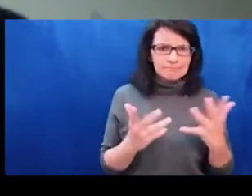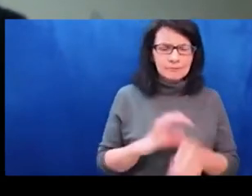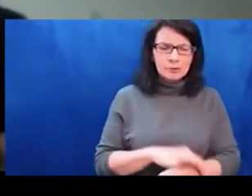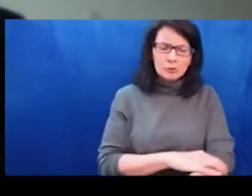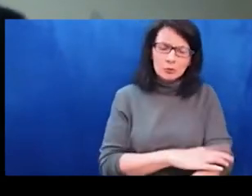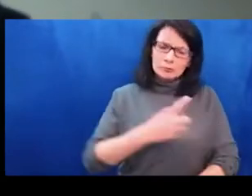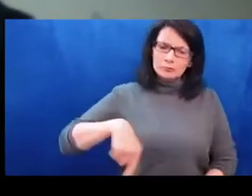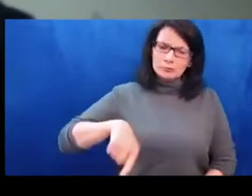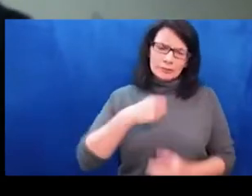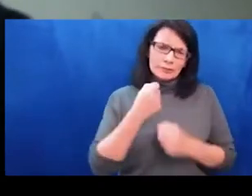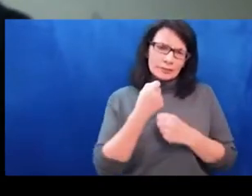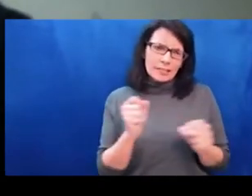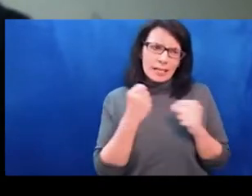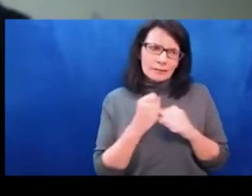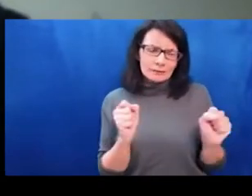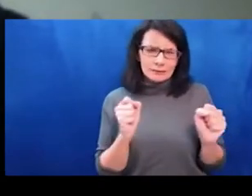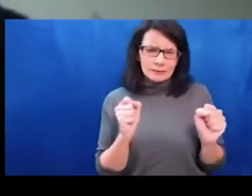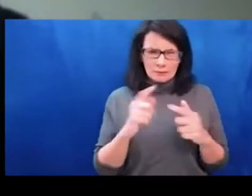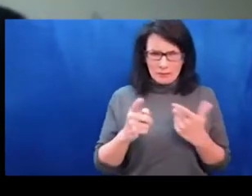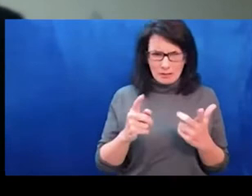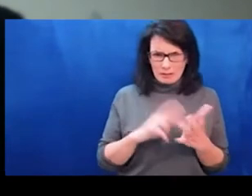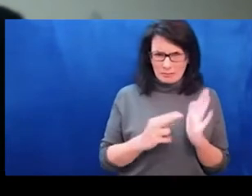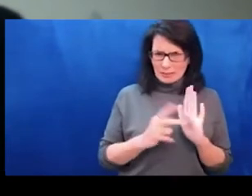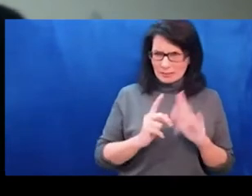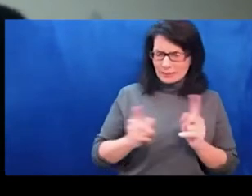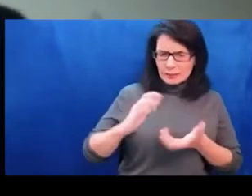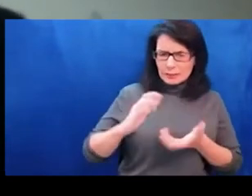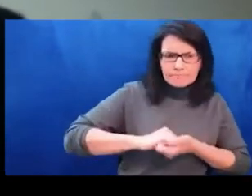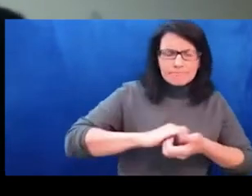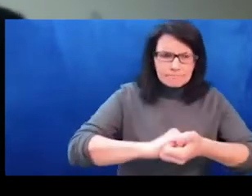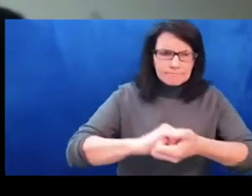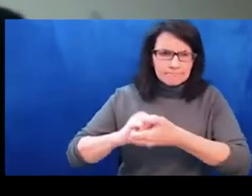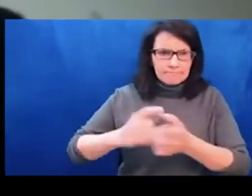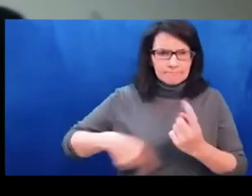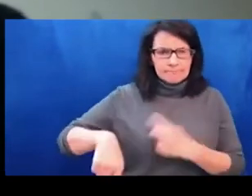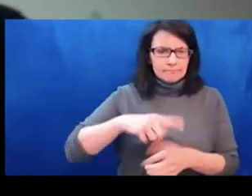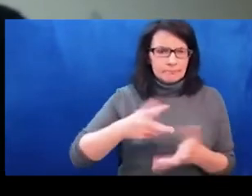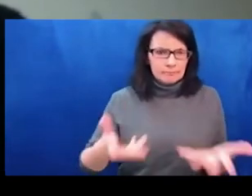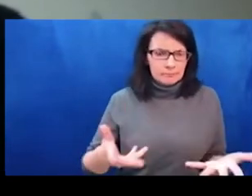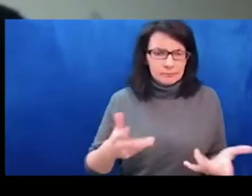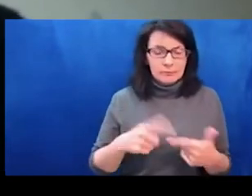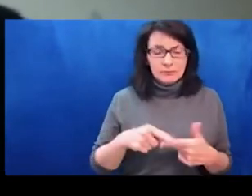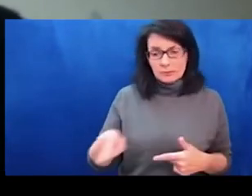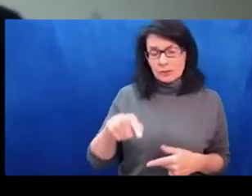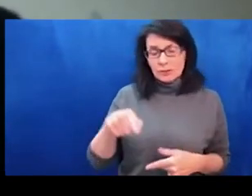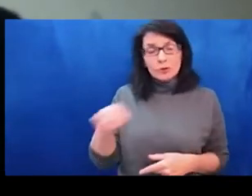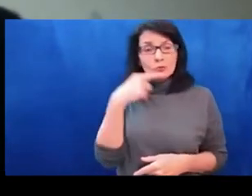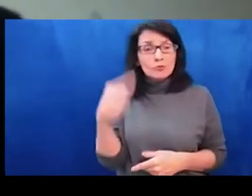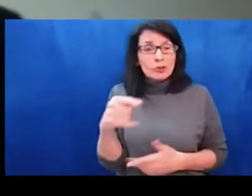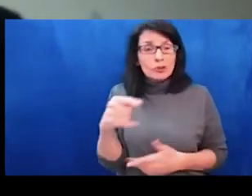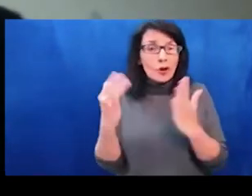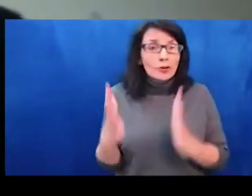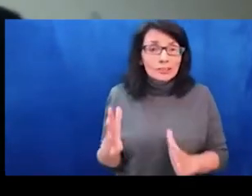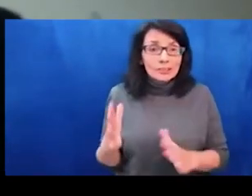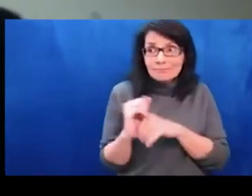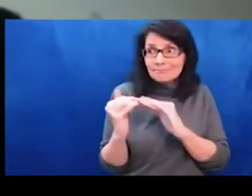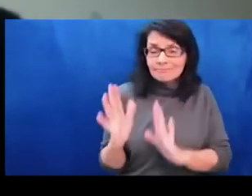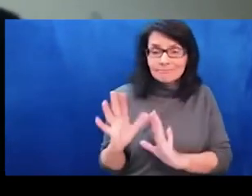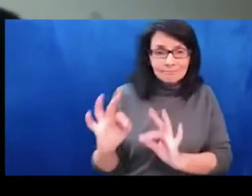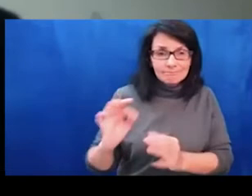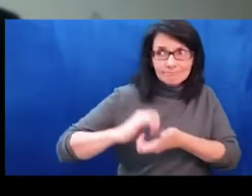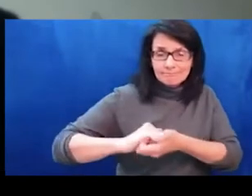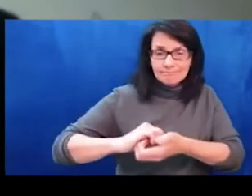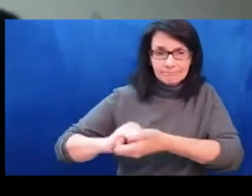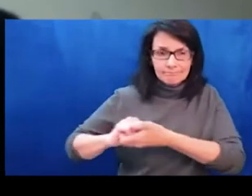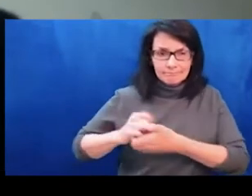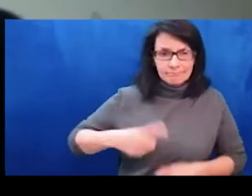that Russia has brought upon Ukraine, it is a destruction of the Ukrainian people, no matter what